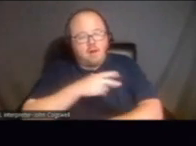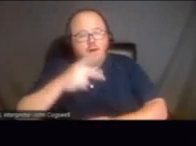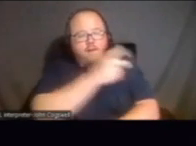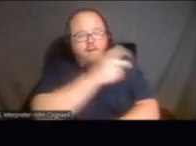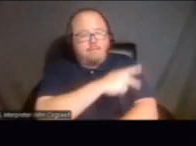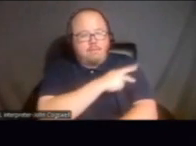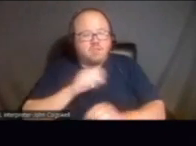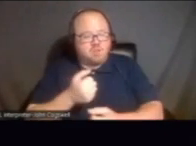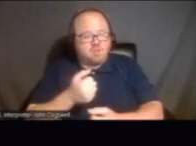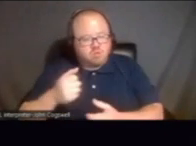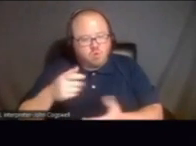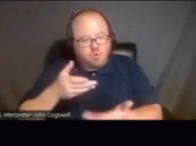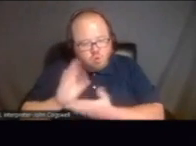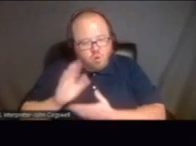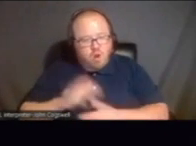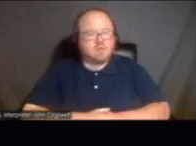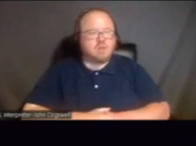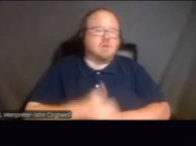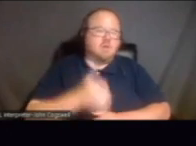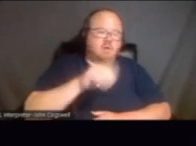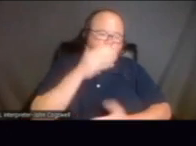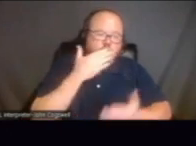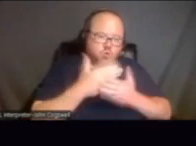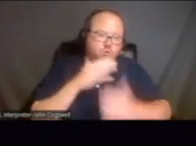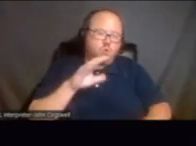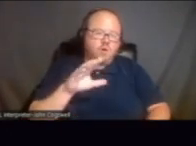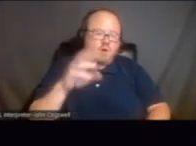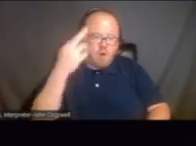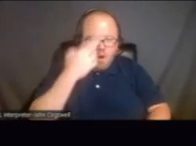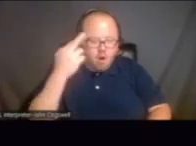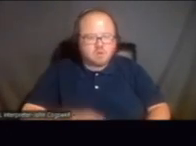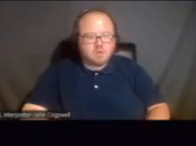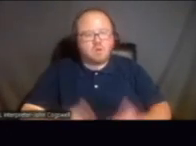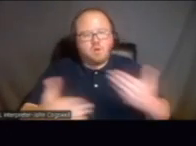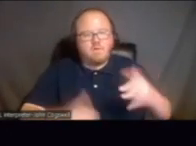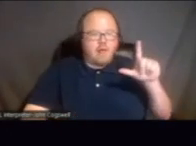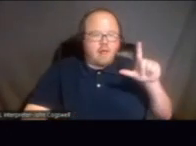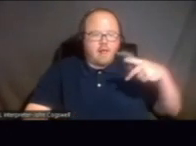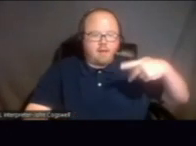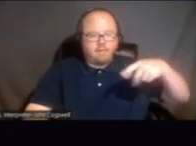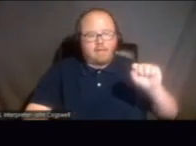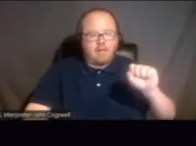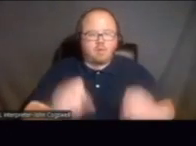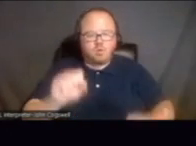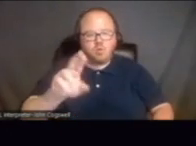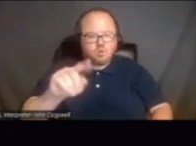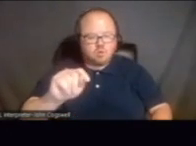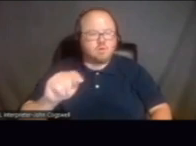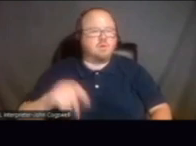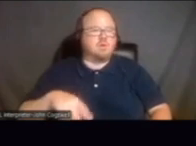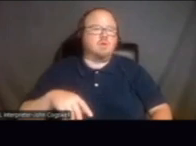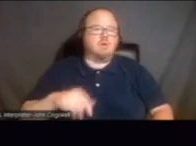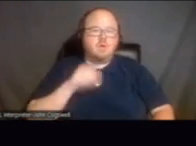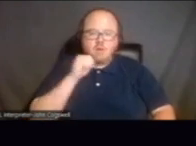non-deniable subjects to denial for good cause, services at LPS units, Metro versus non-LPS